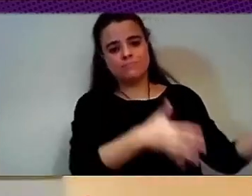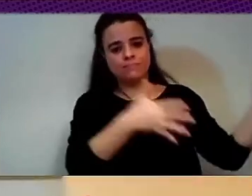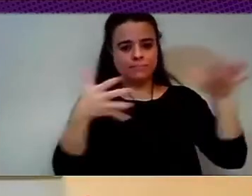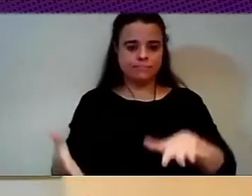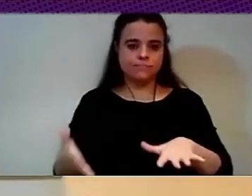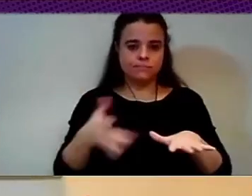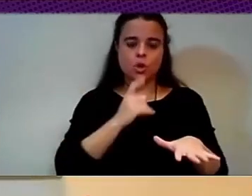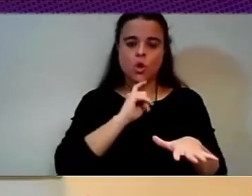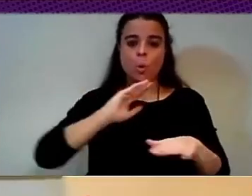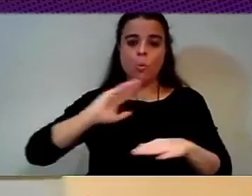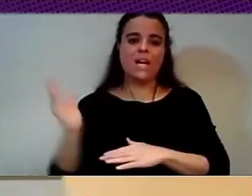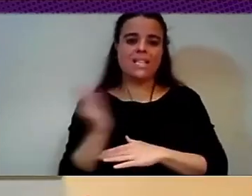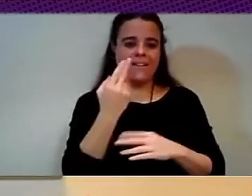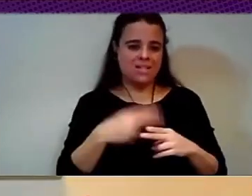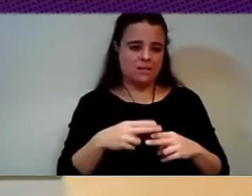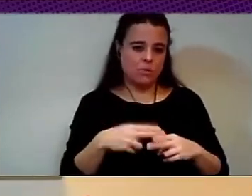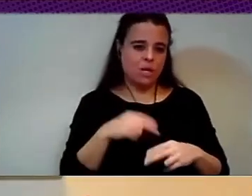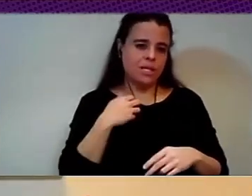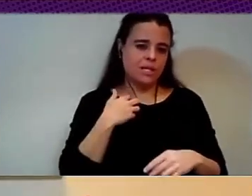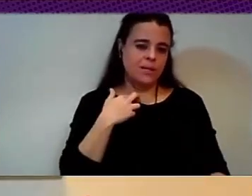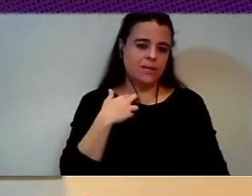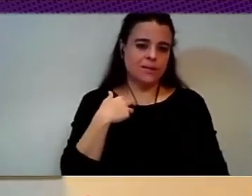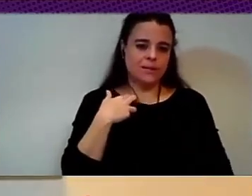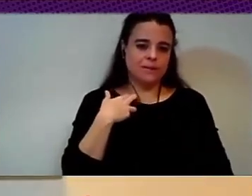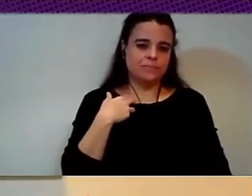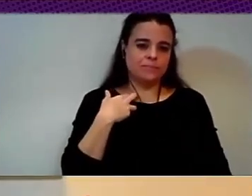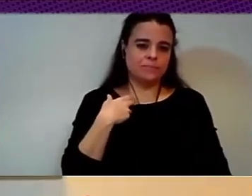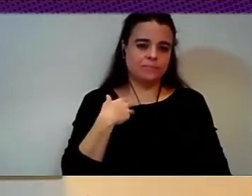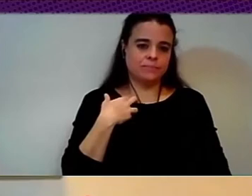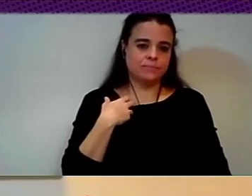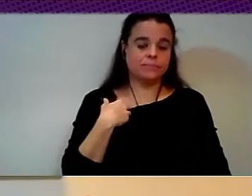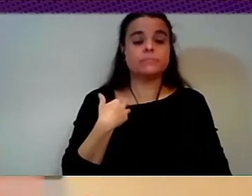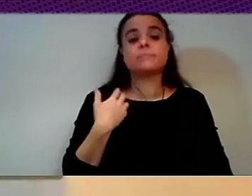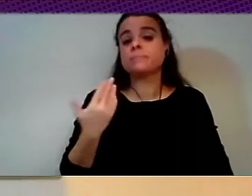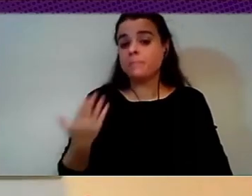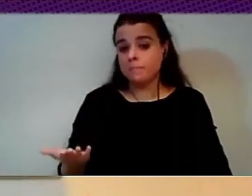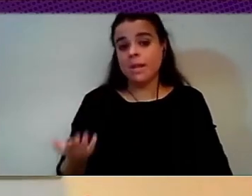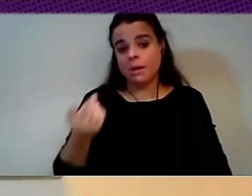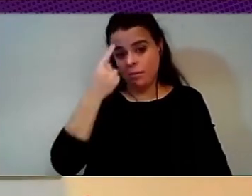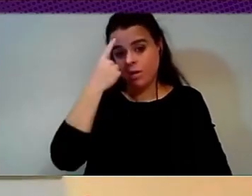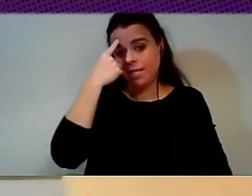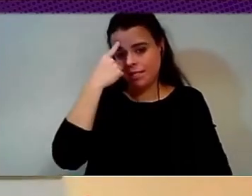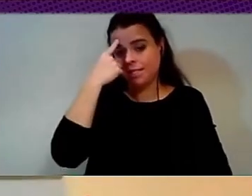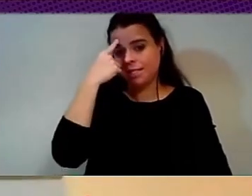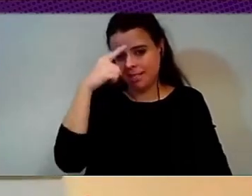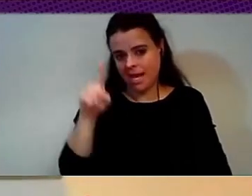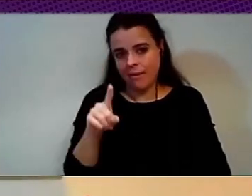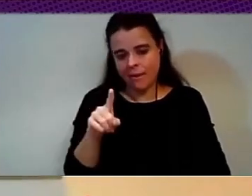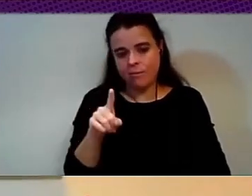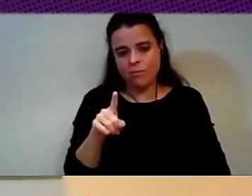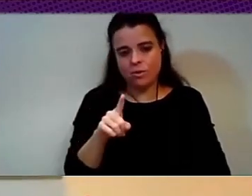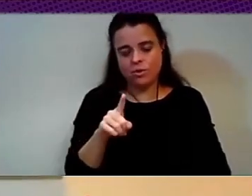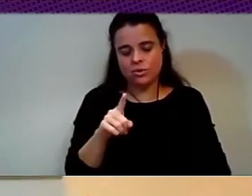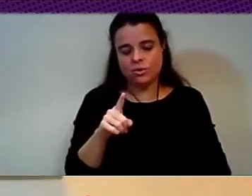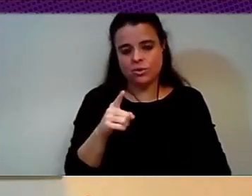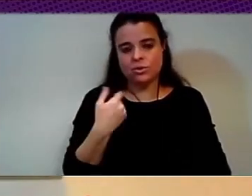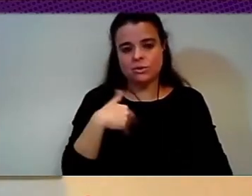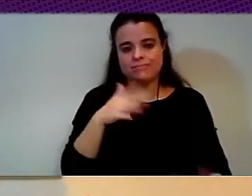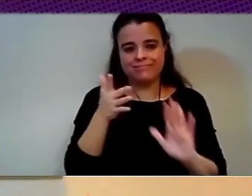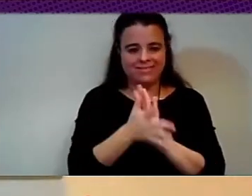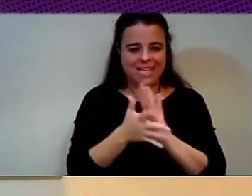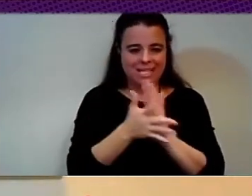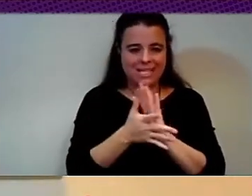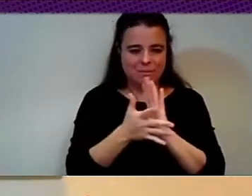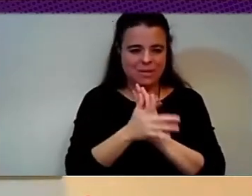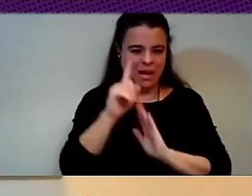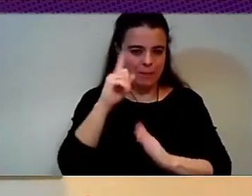mean, Evgeny has been speaking here in the opening session. These are highly political questions. So we have to know that we